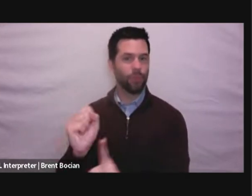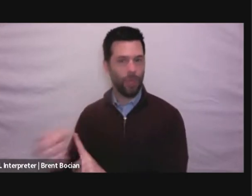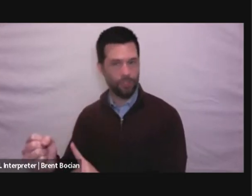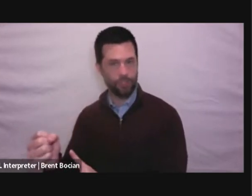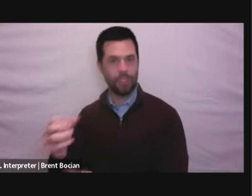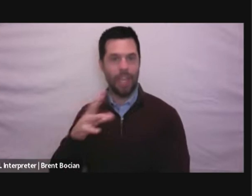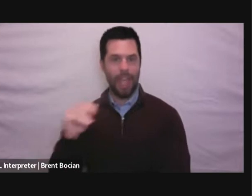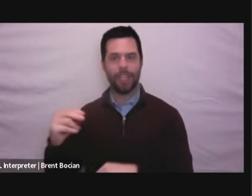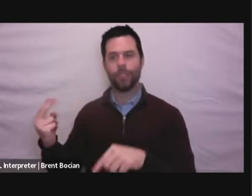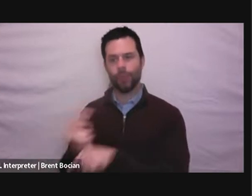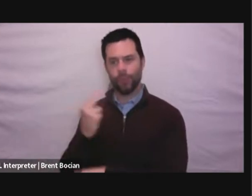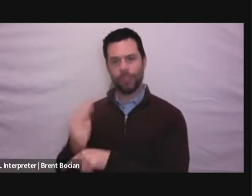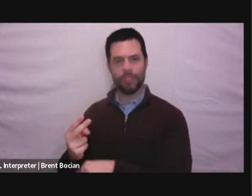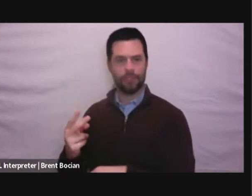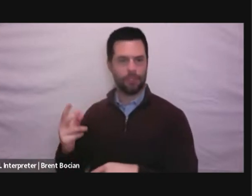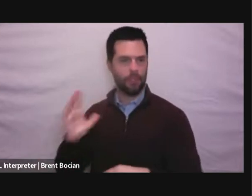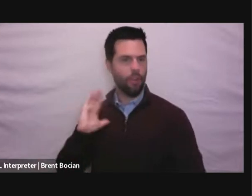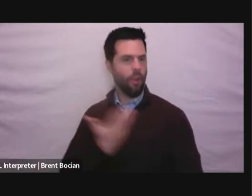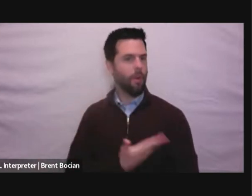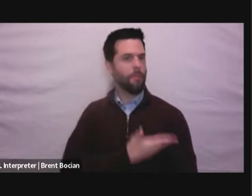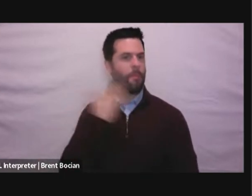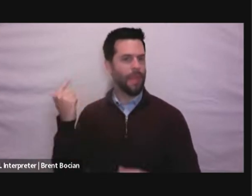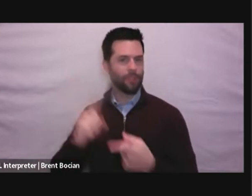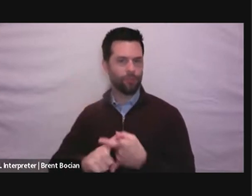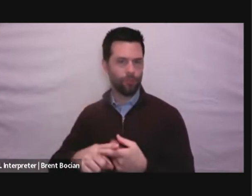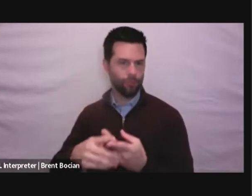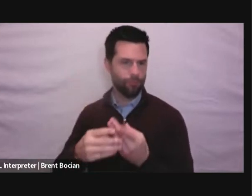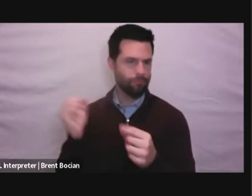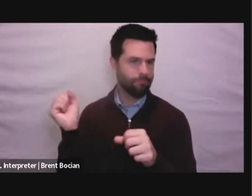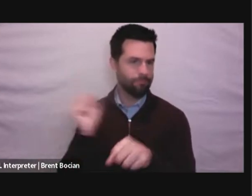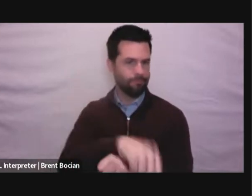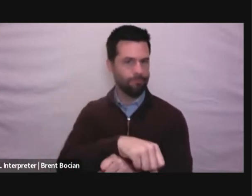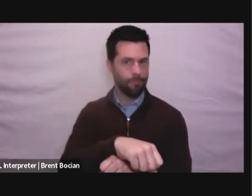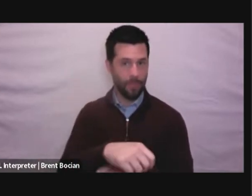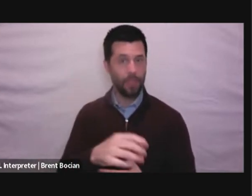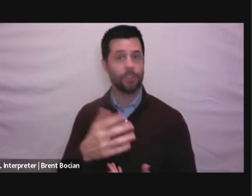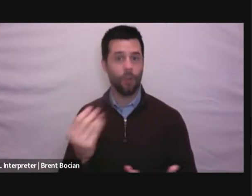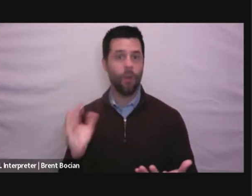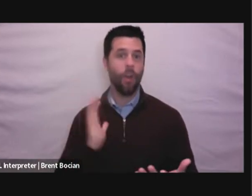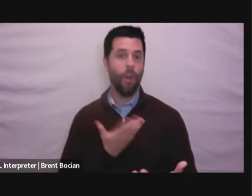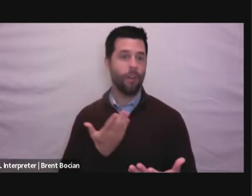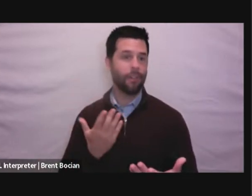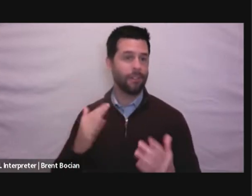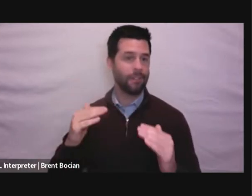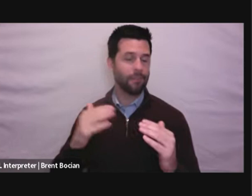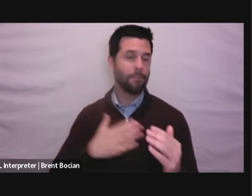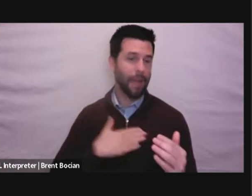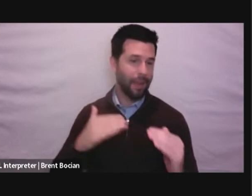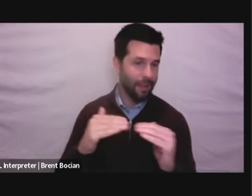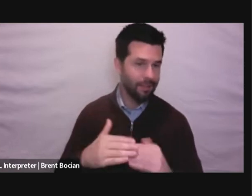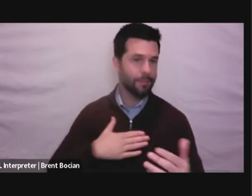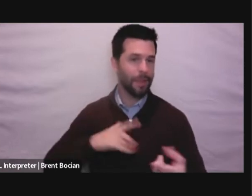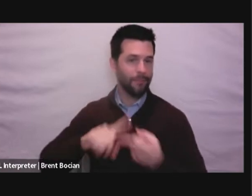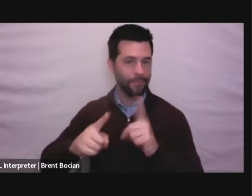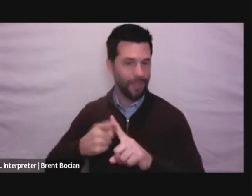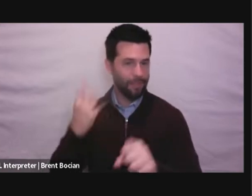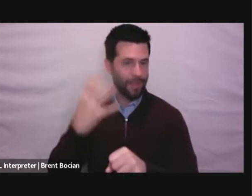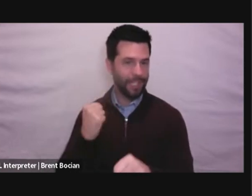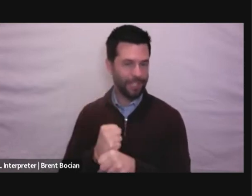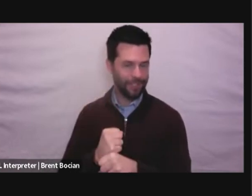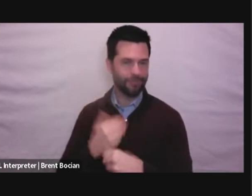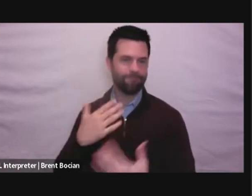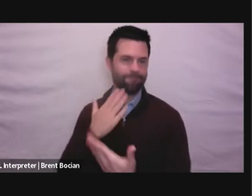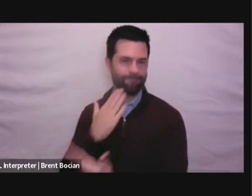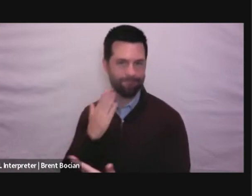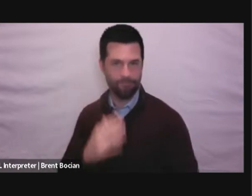humanity's best. So it's always great to be partnered with my friend, my colleague of many years and to be with with